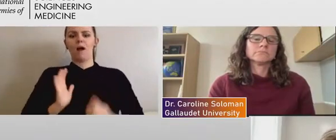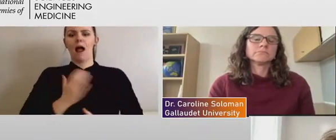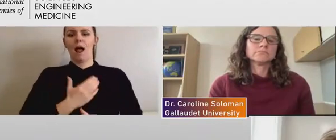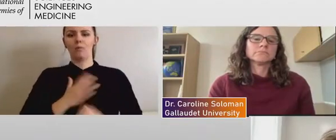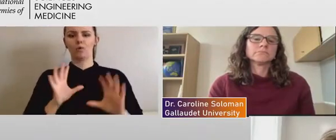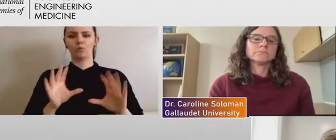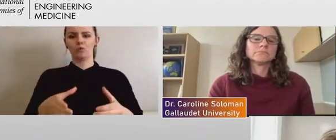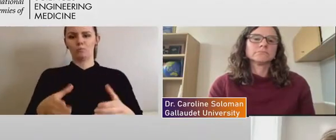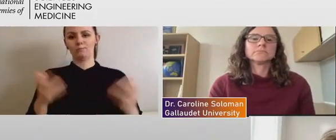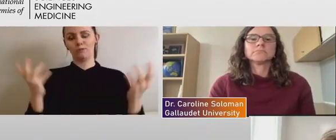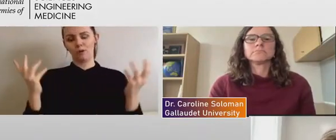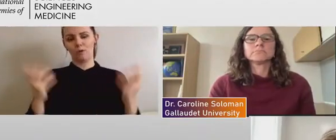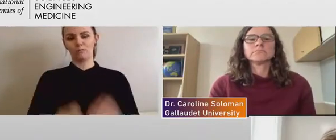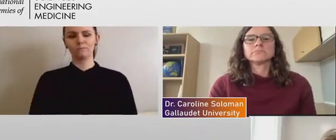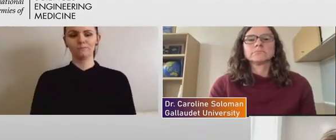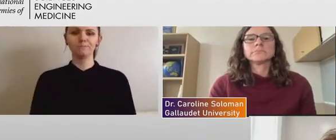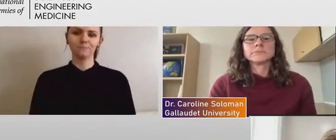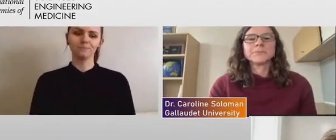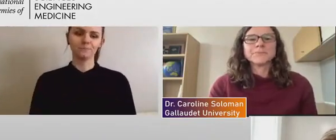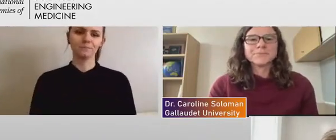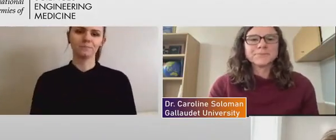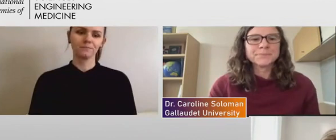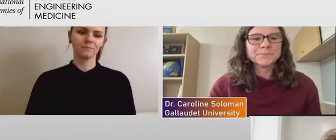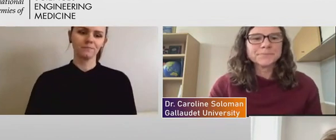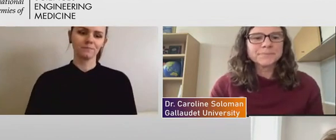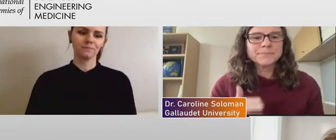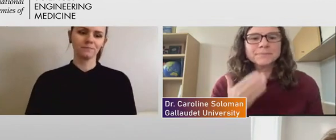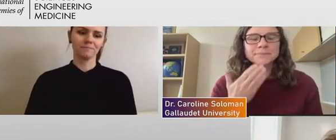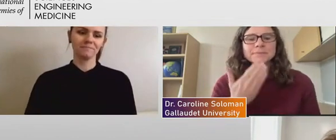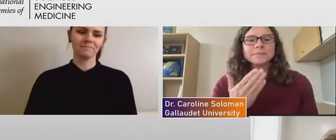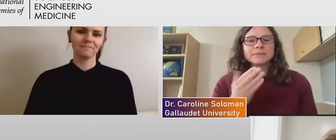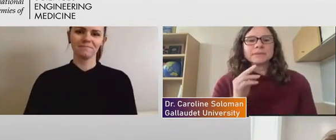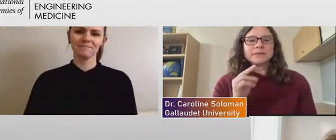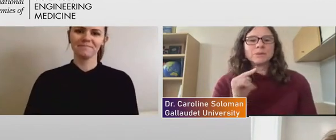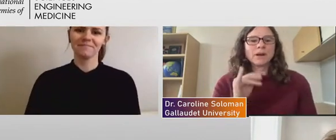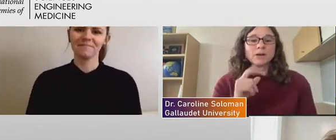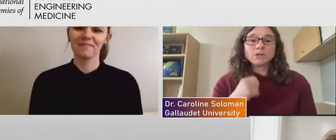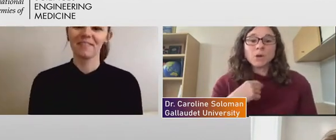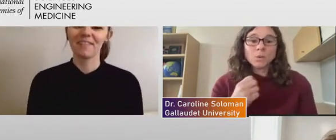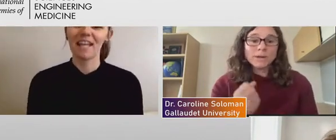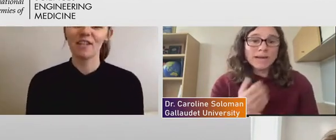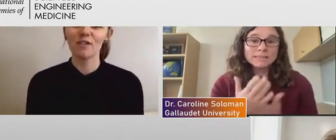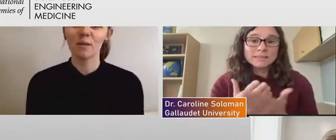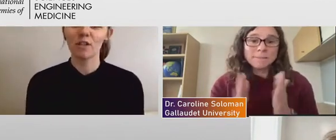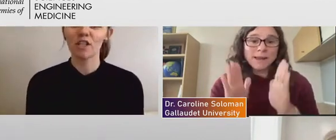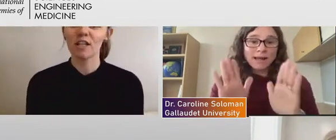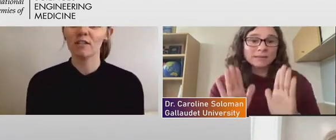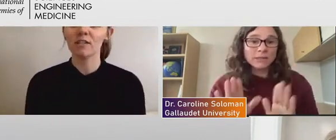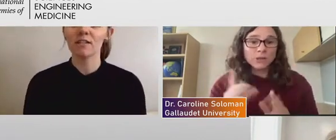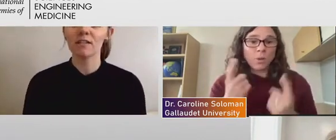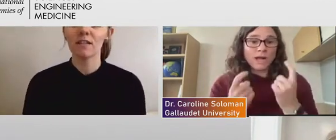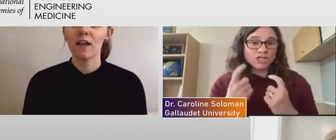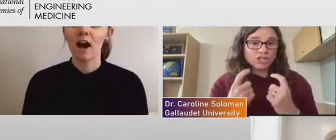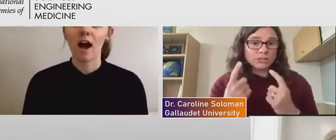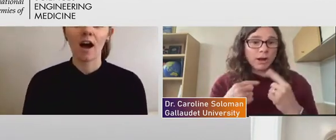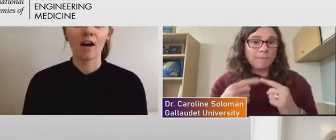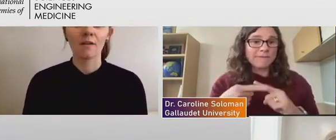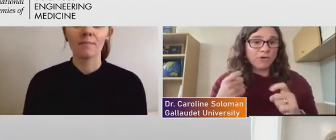I'll end there. Good. Thank you so much, Nils.